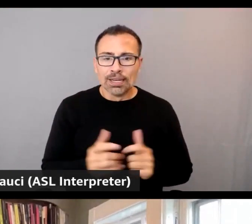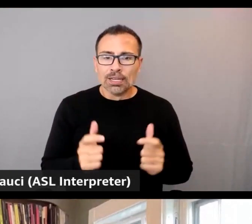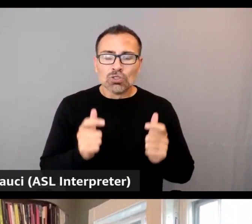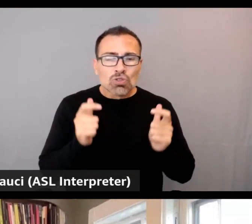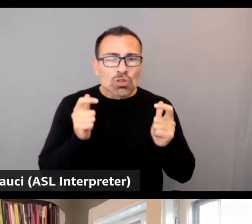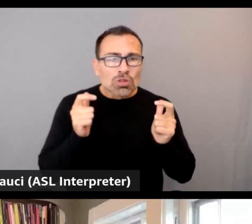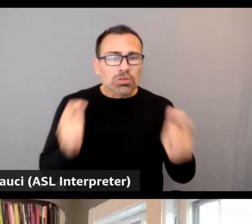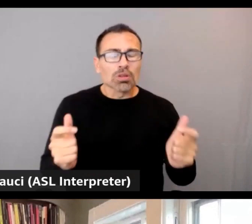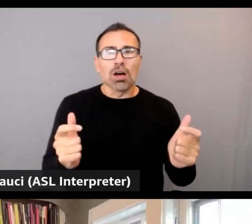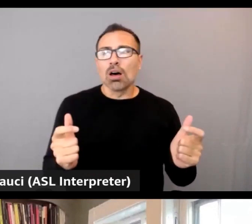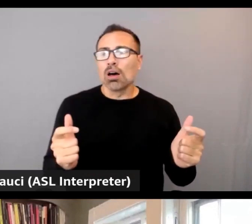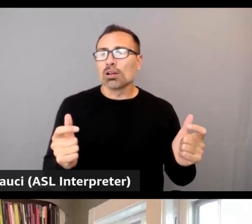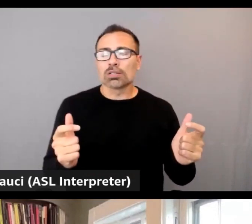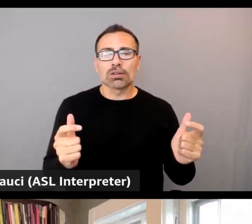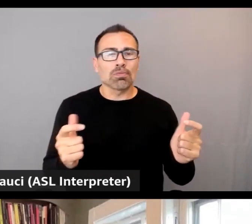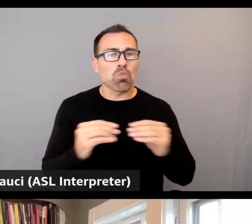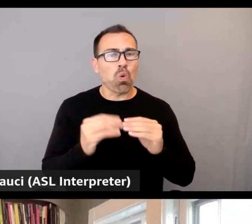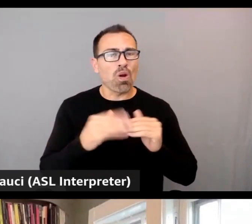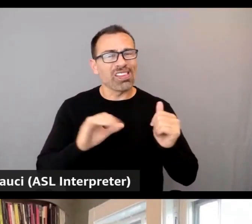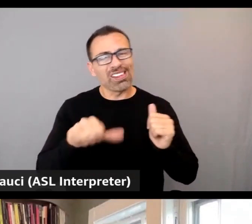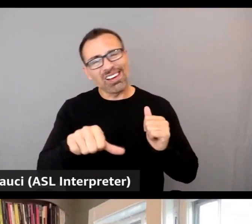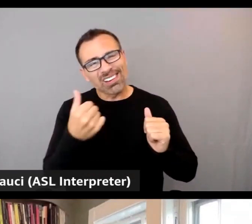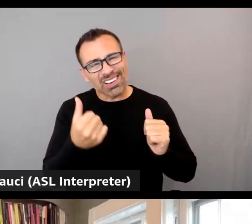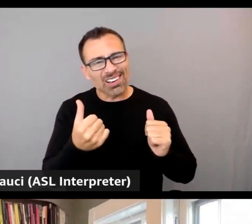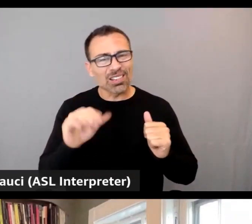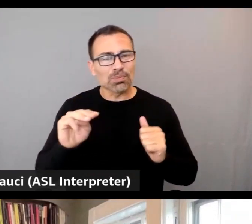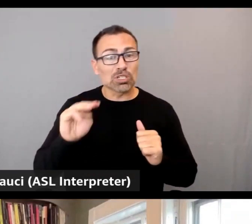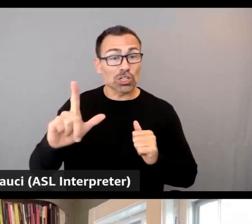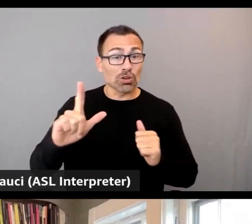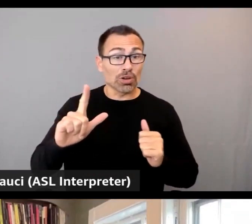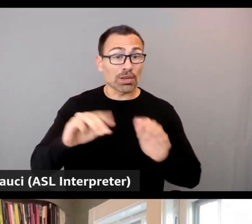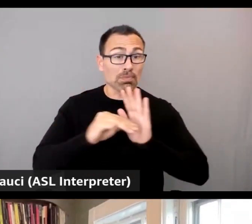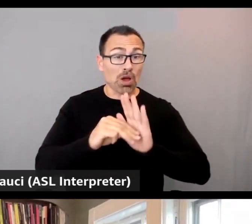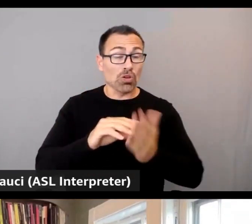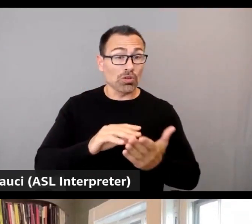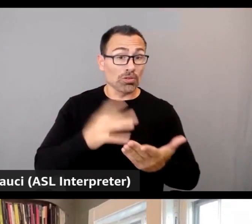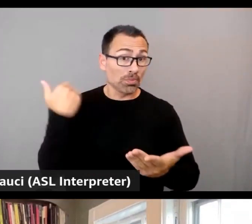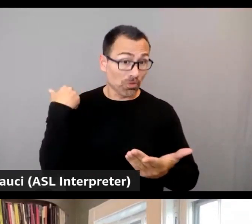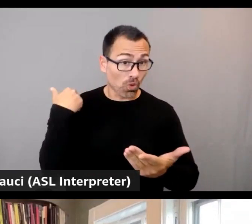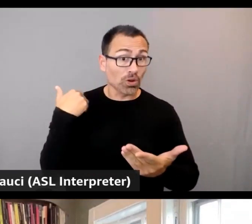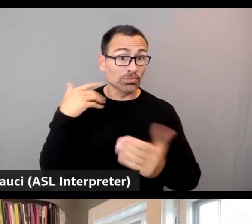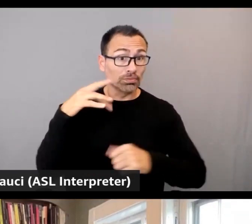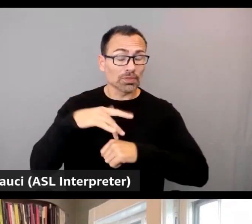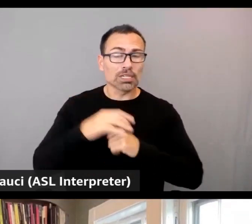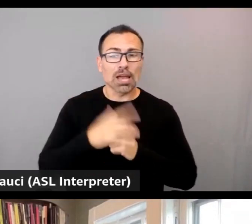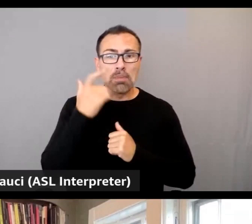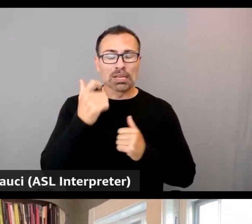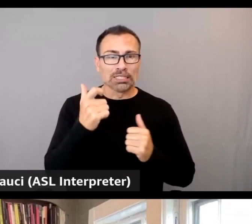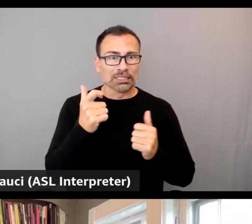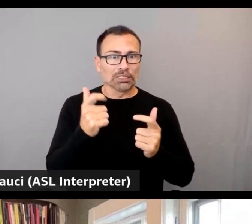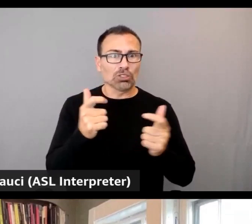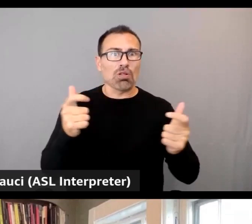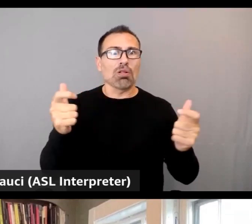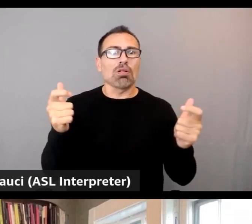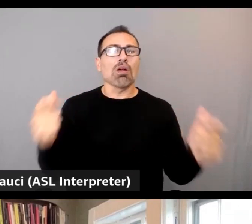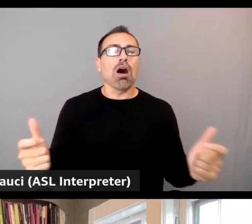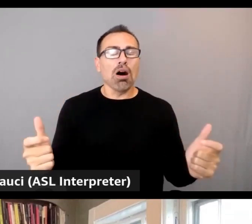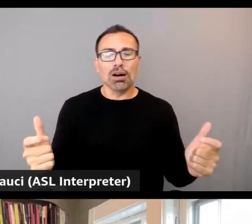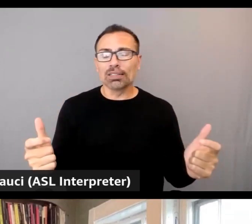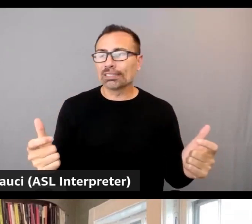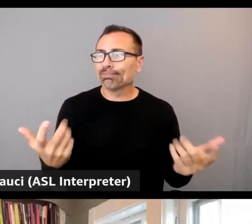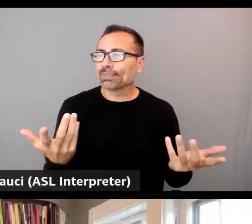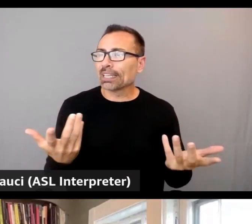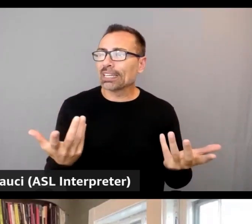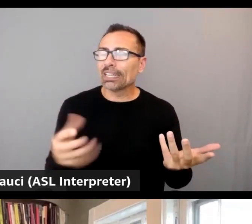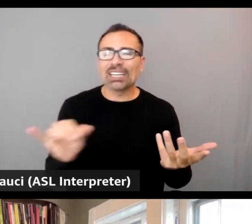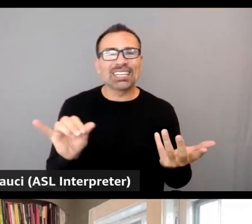any of the machine learning models that we've worked with in the past. And because of the scale that it has, it's really almost like a